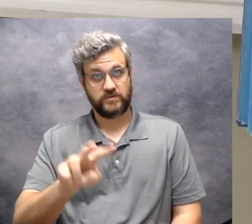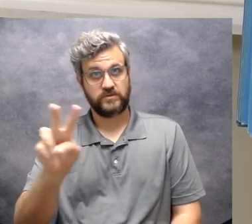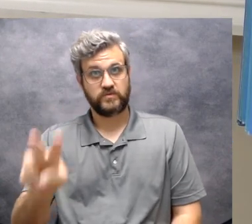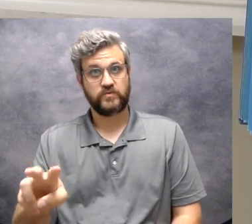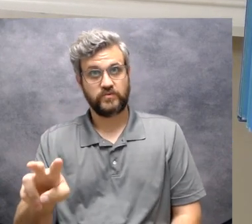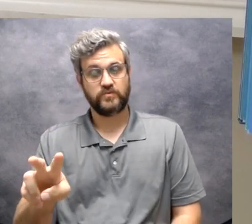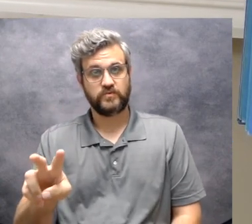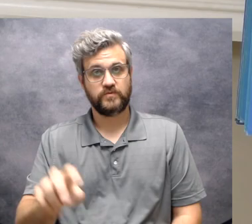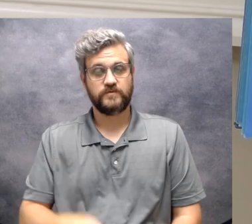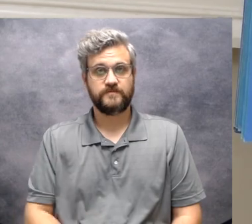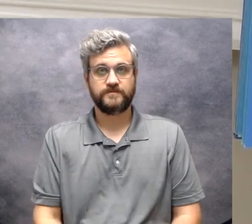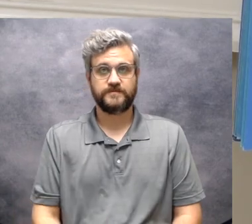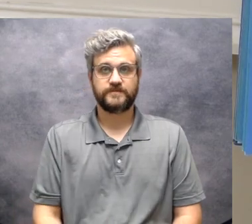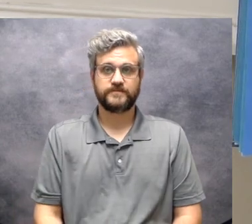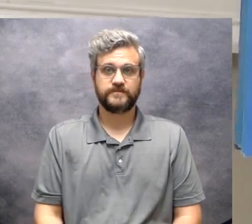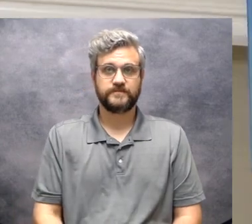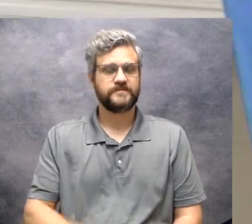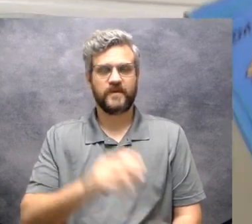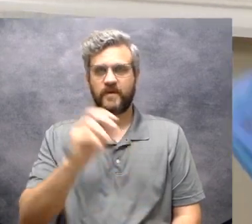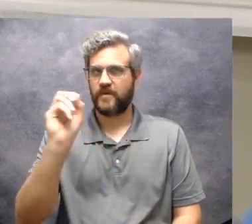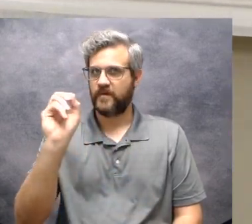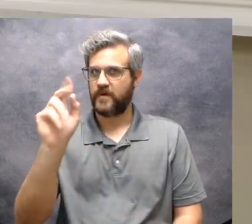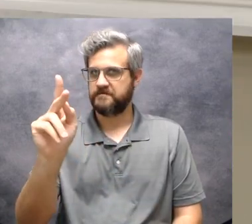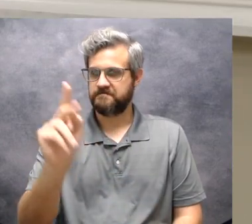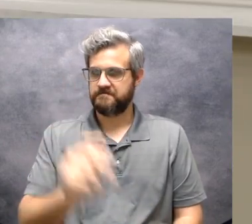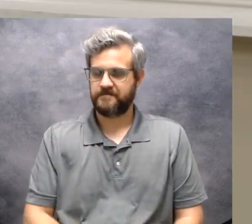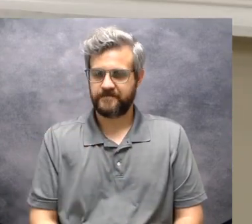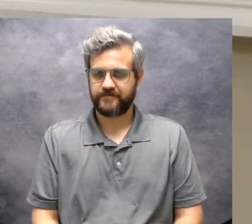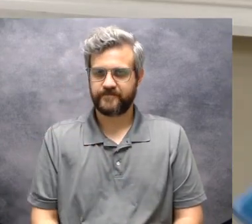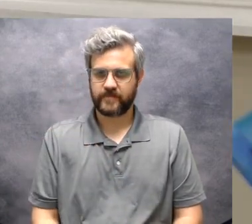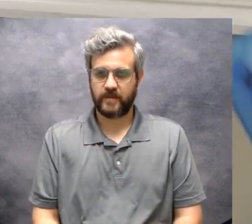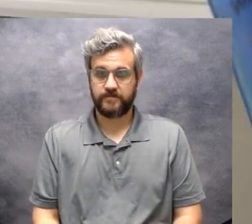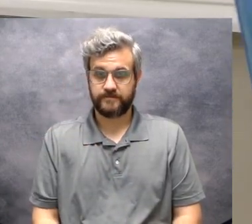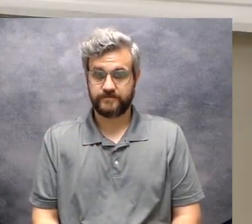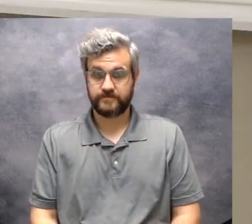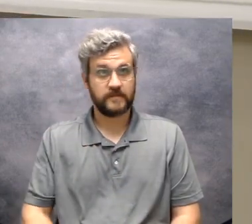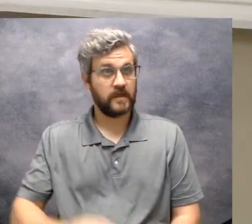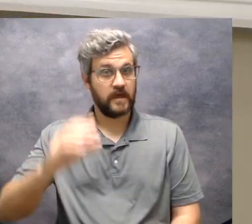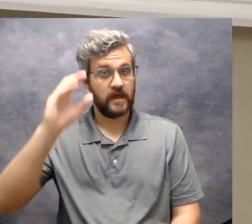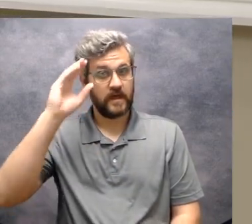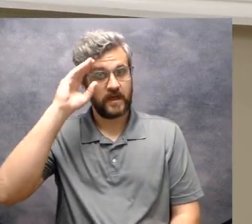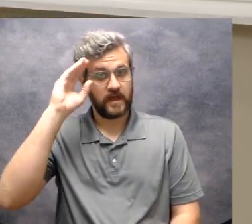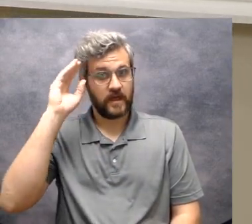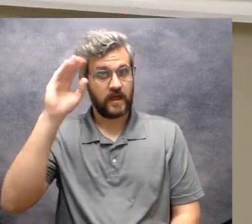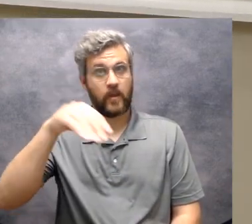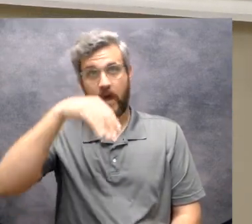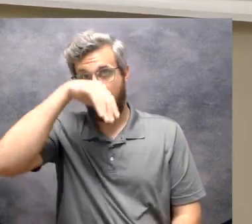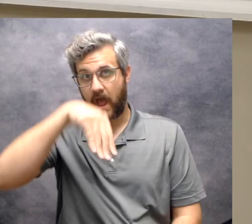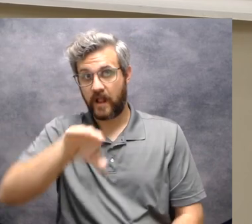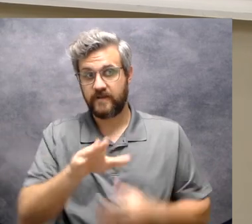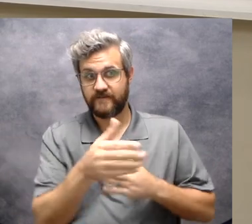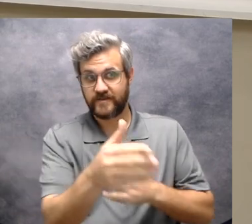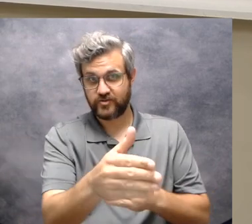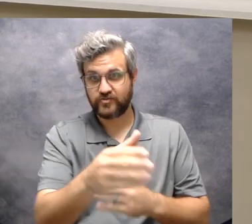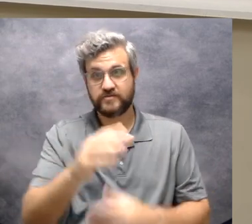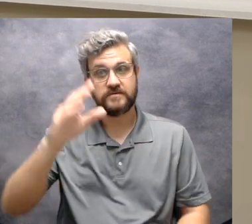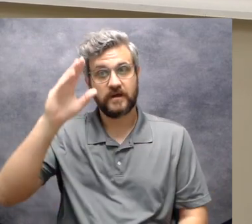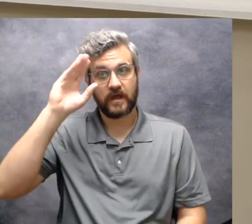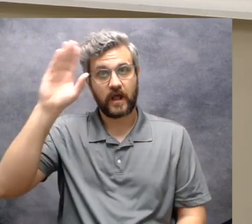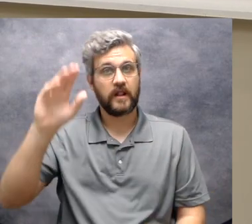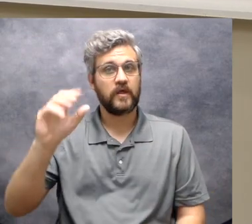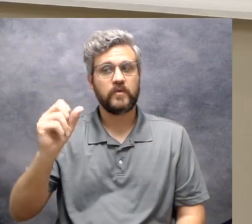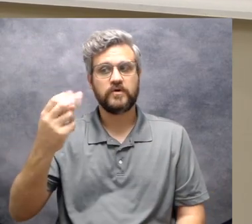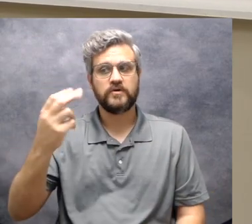twenty-two. All right. Hello, elfish. Hello,